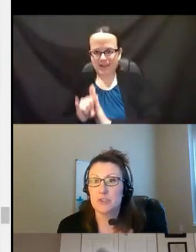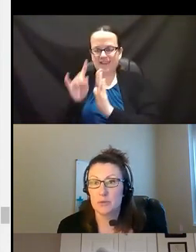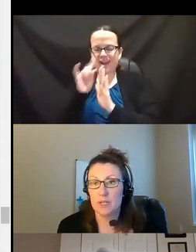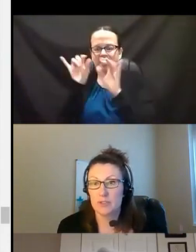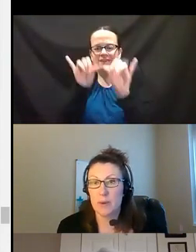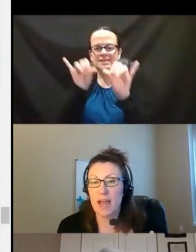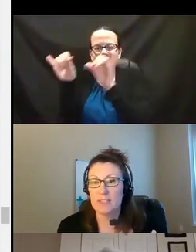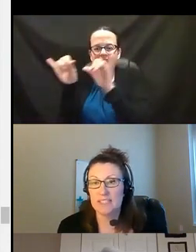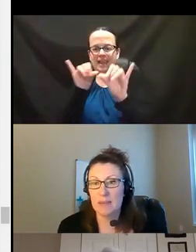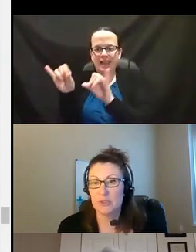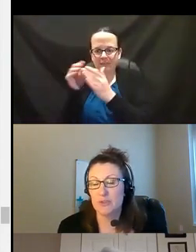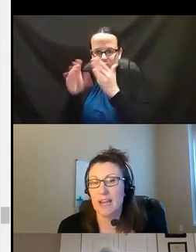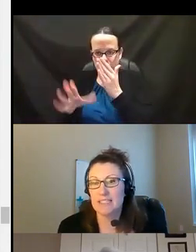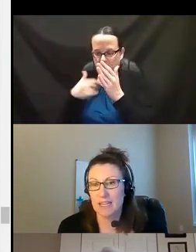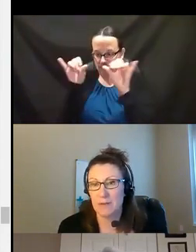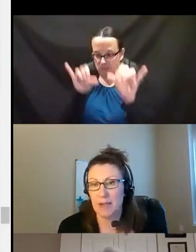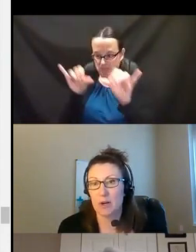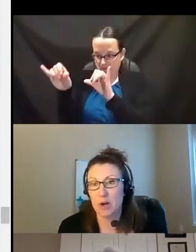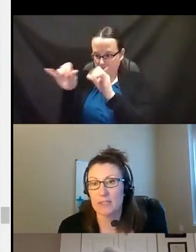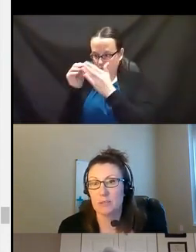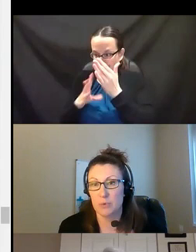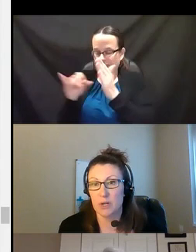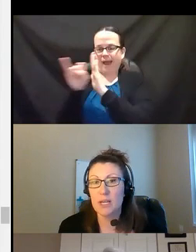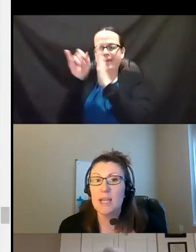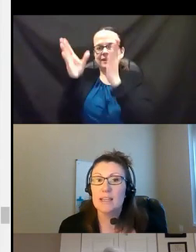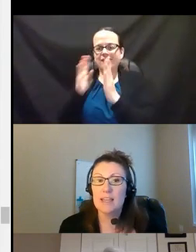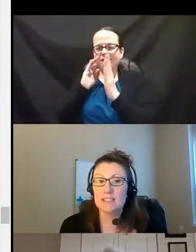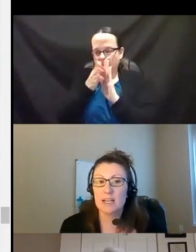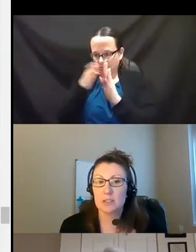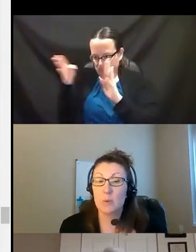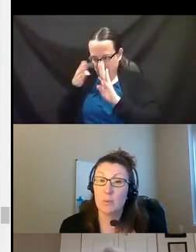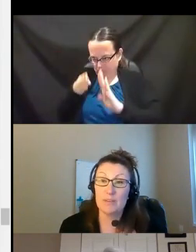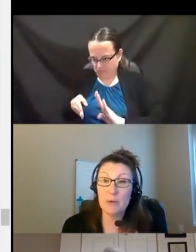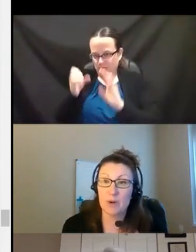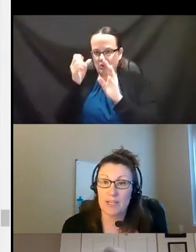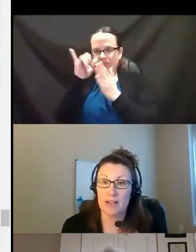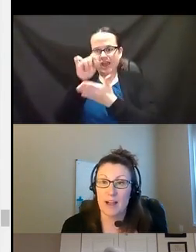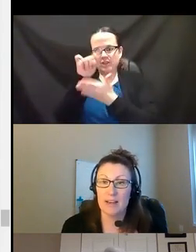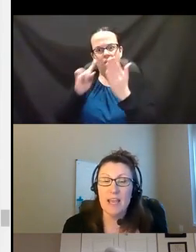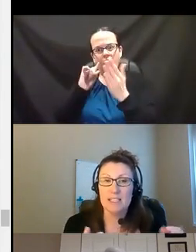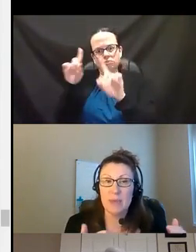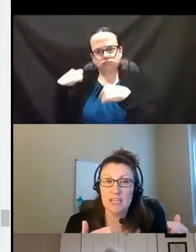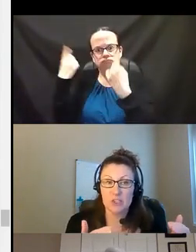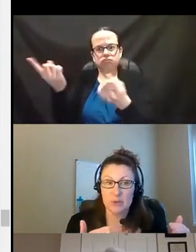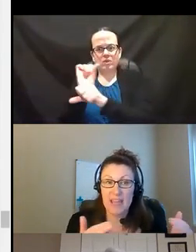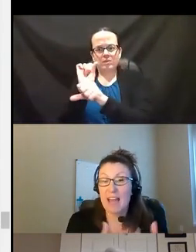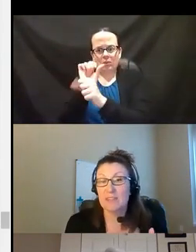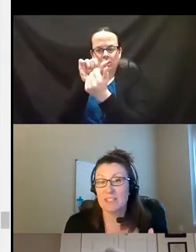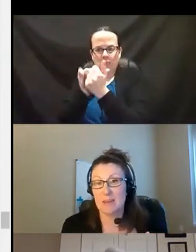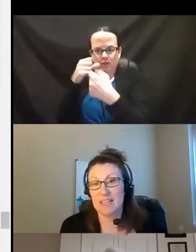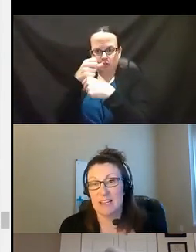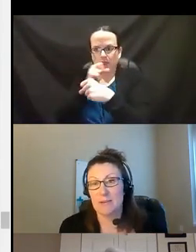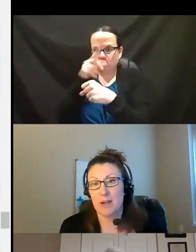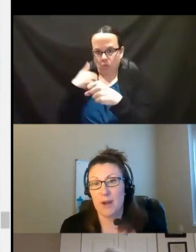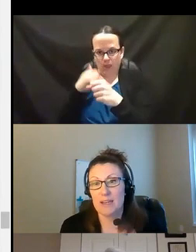same student. So we have the same student identifier across the board. That's actually what we've been working on, is making sure we have